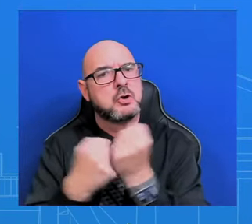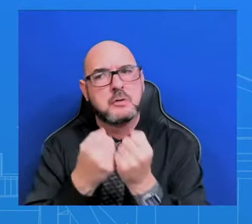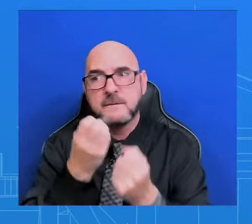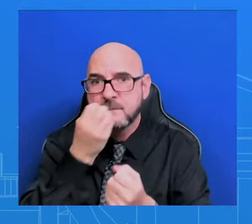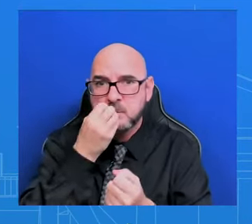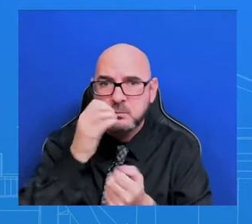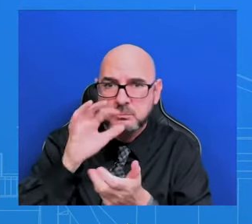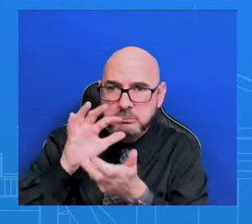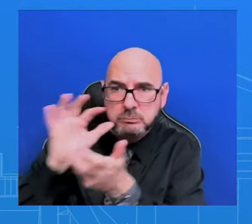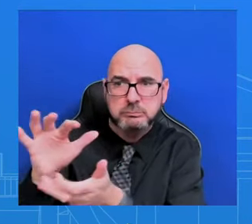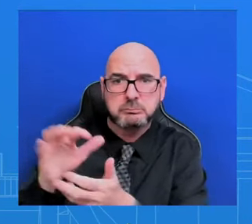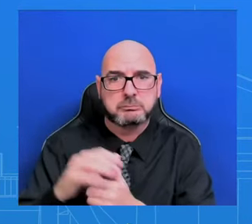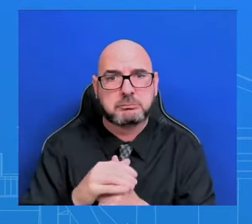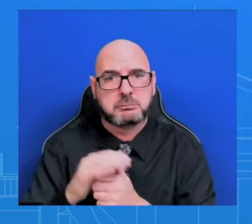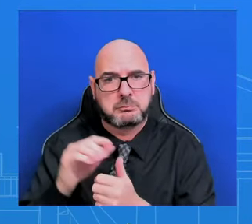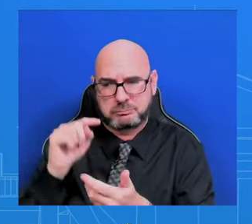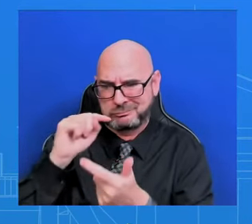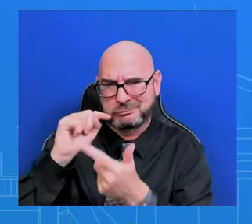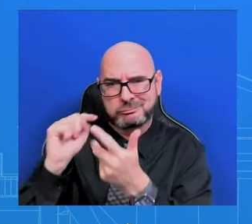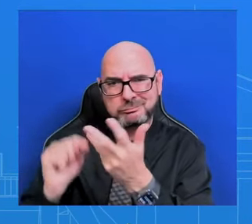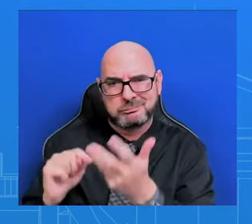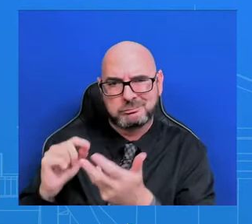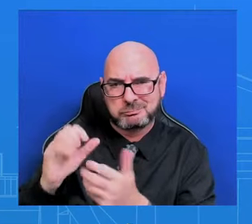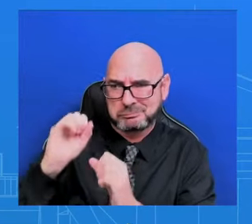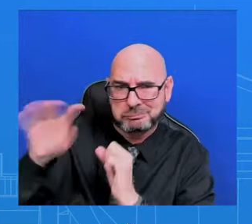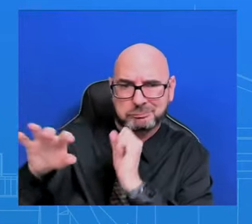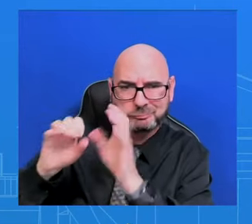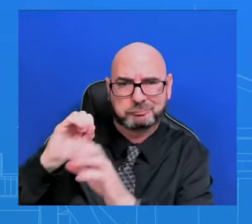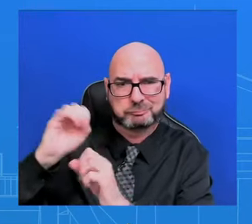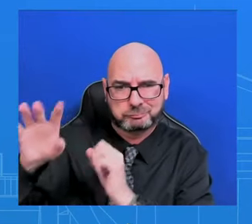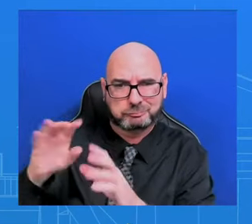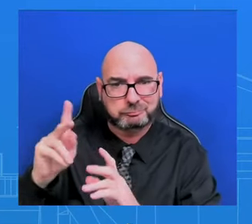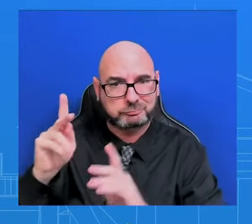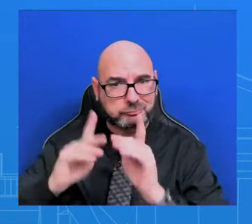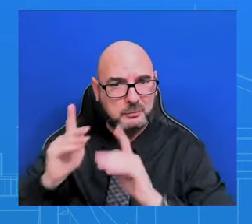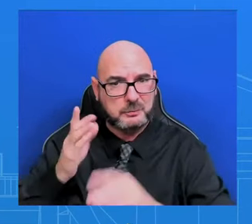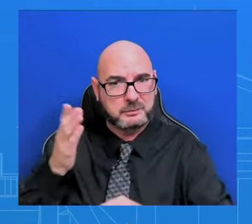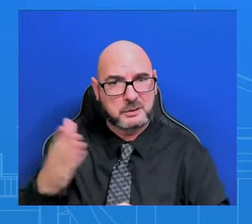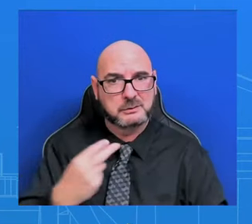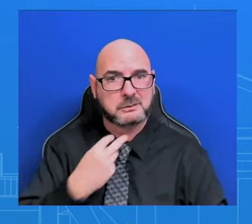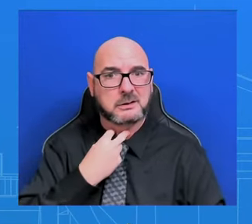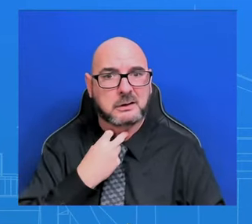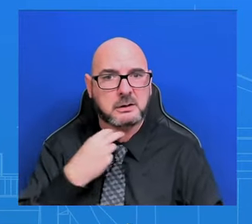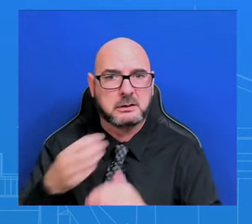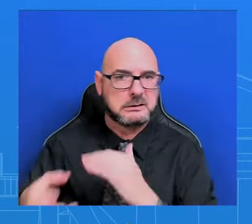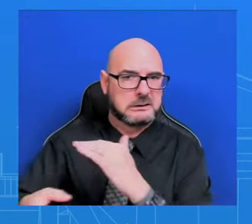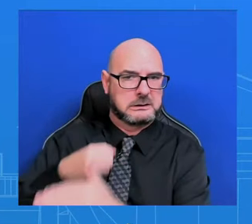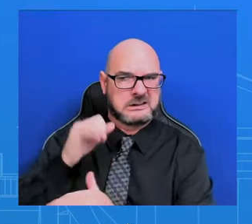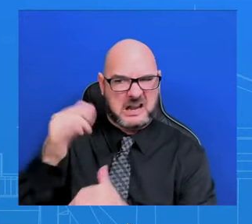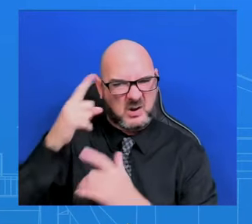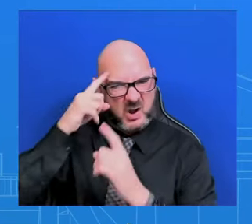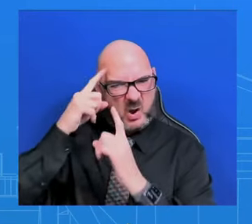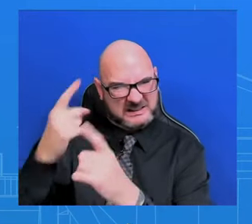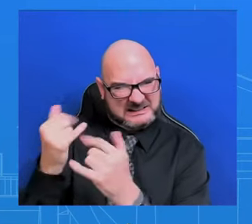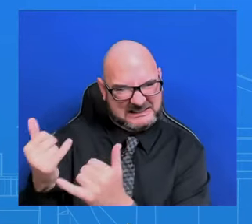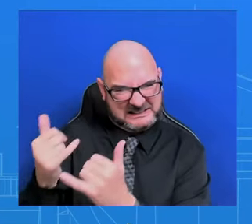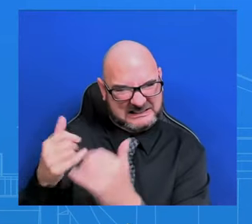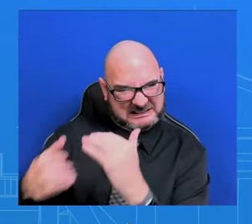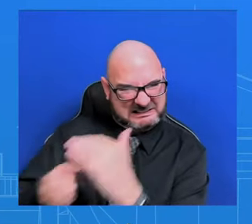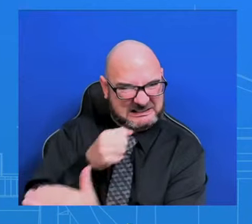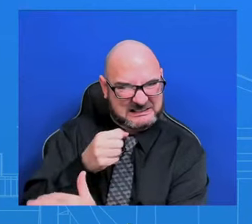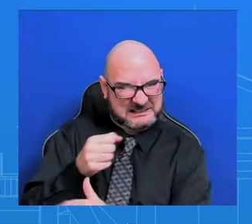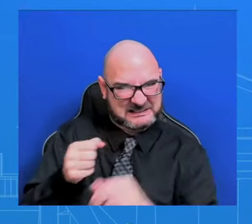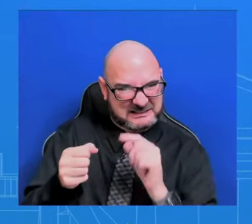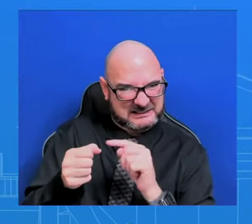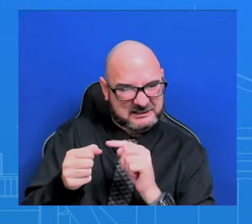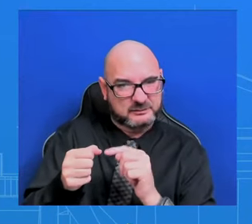getting the hostages out, and obviously helping to work towards an arrangement where a pause can be in place to allow all